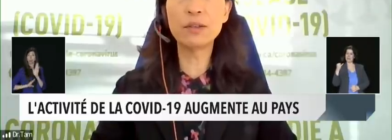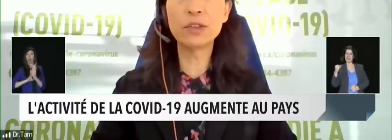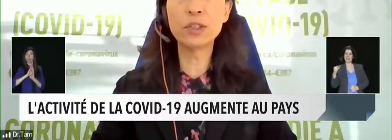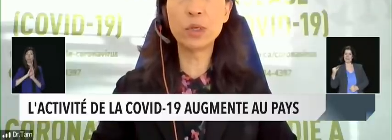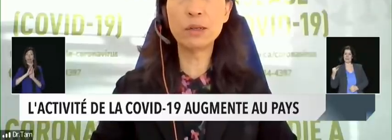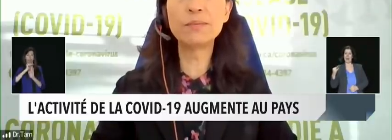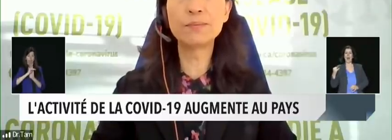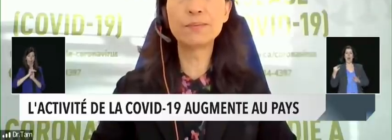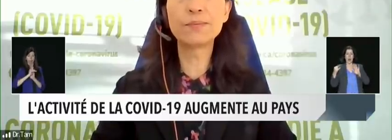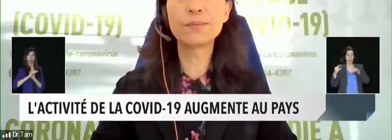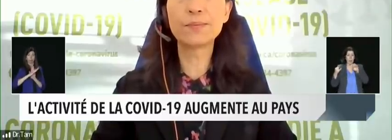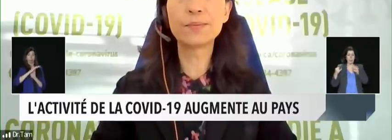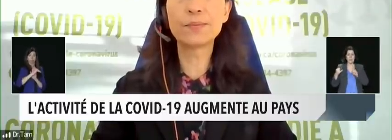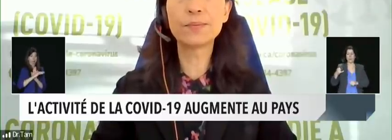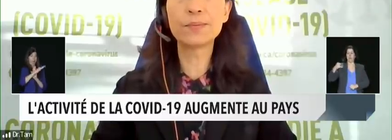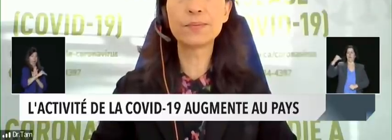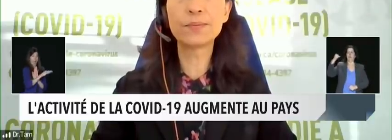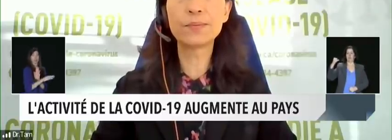the national level as well.